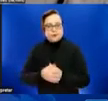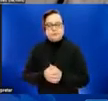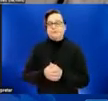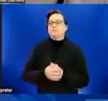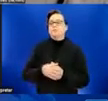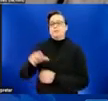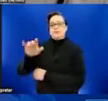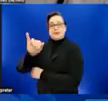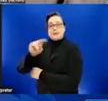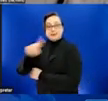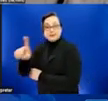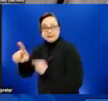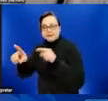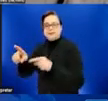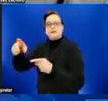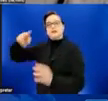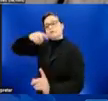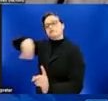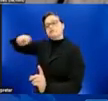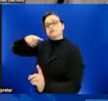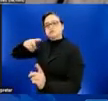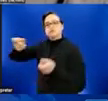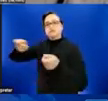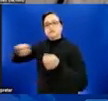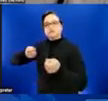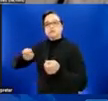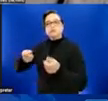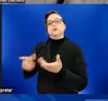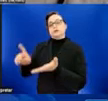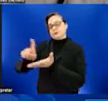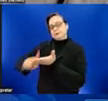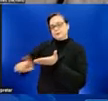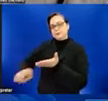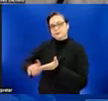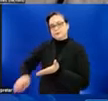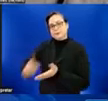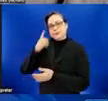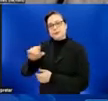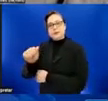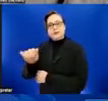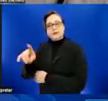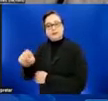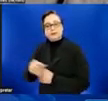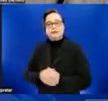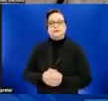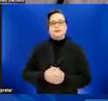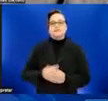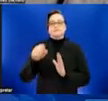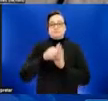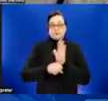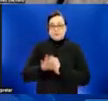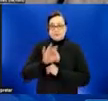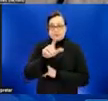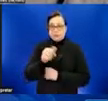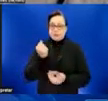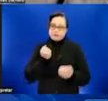and assisted the state of Georgia in developing a comprehensive plan to address the prevention, care, and treatment needs